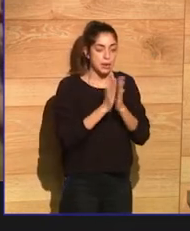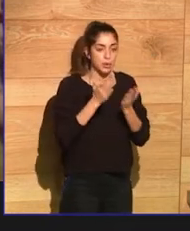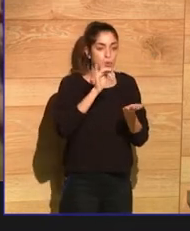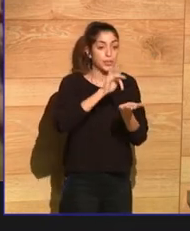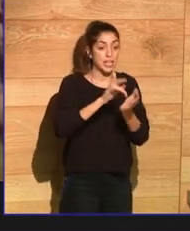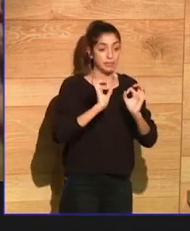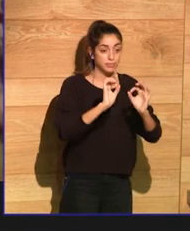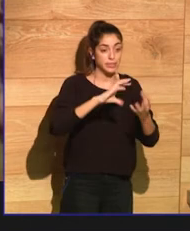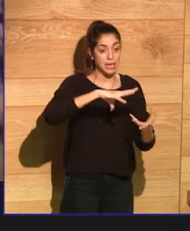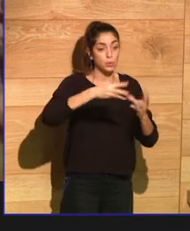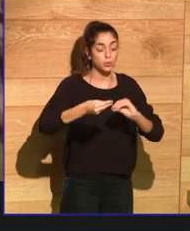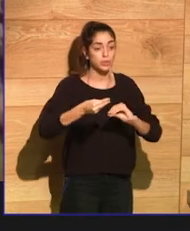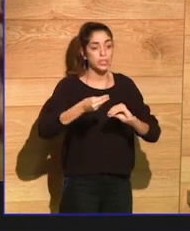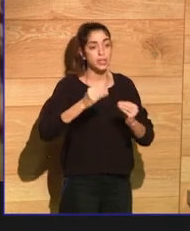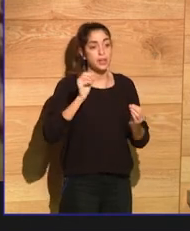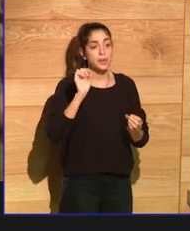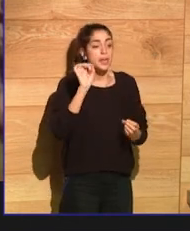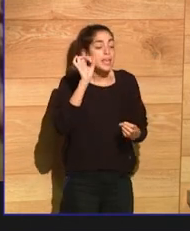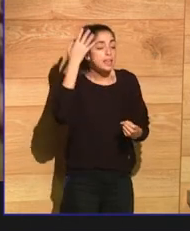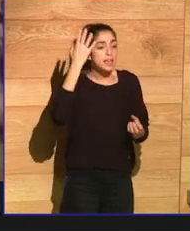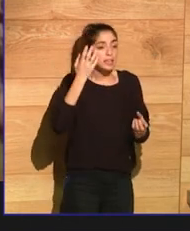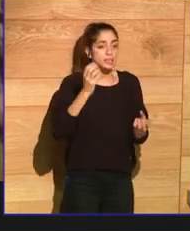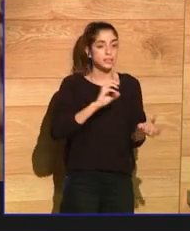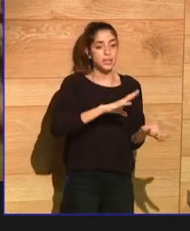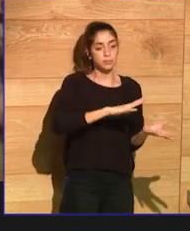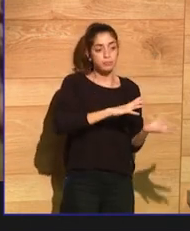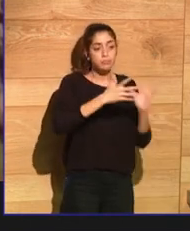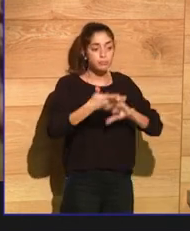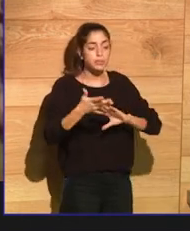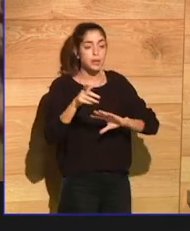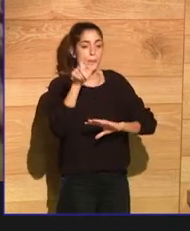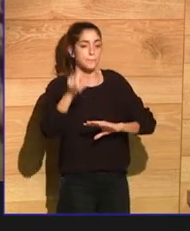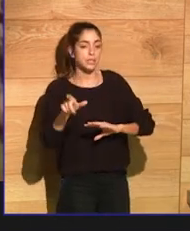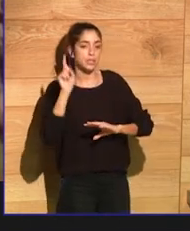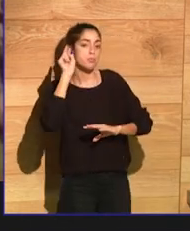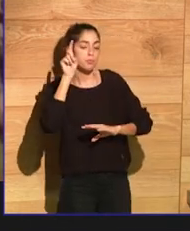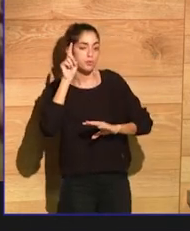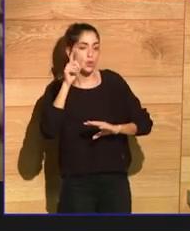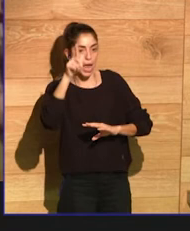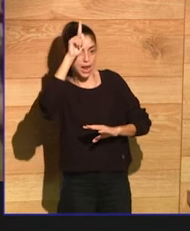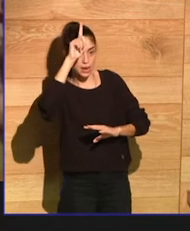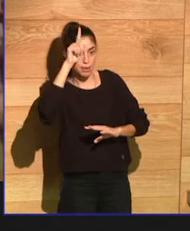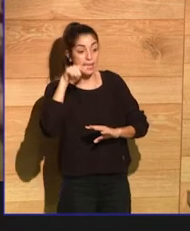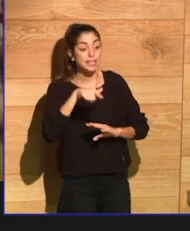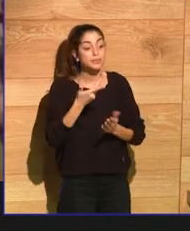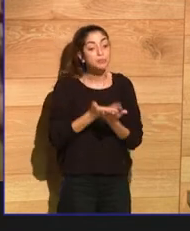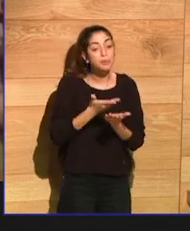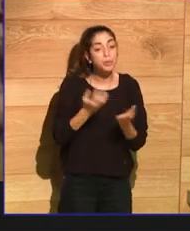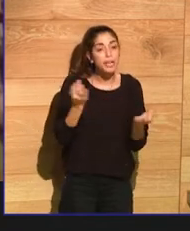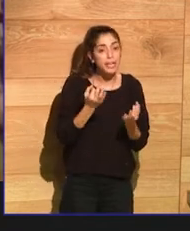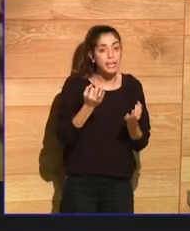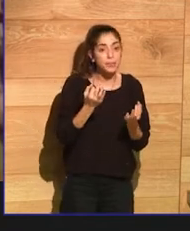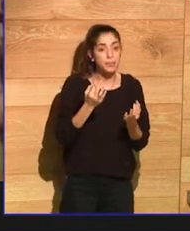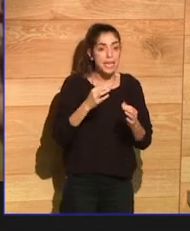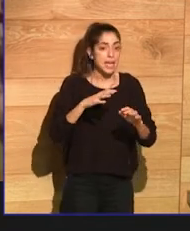Gunnar Heinzen proposes that most social change throughout human